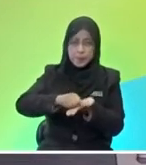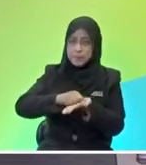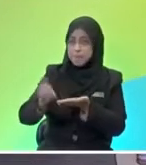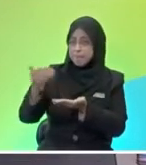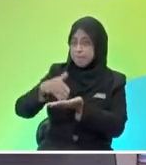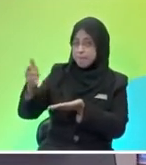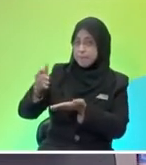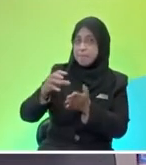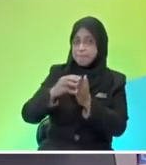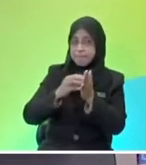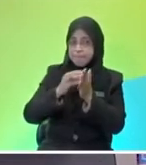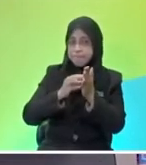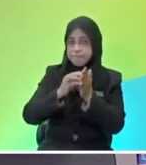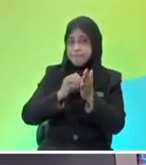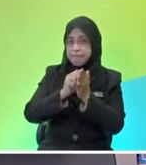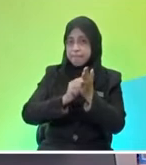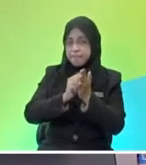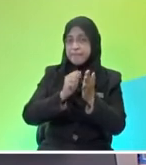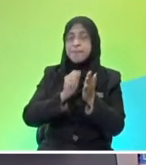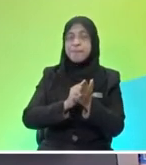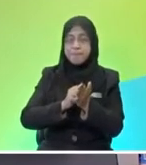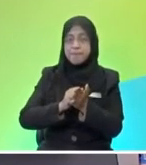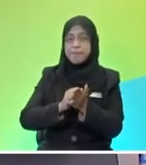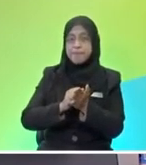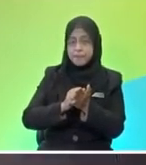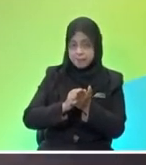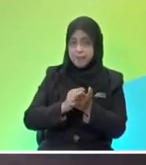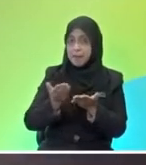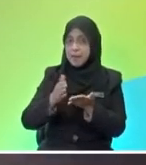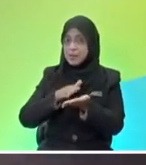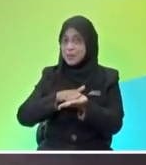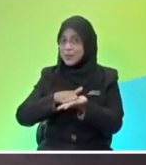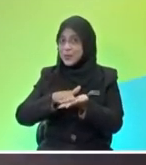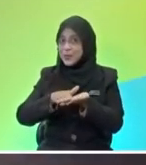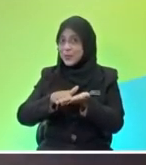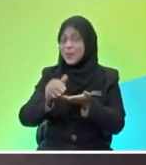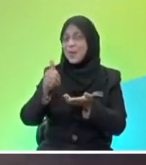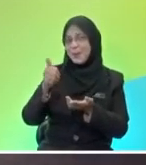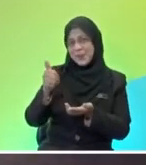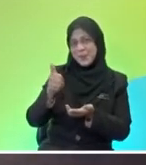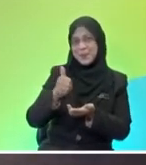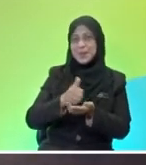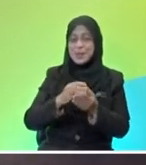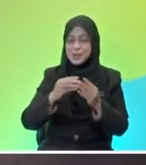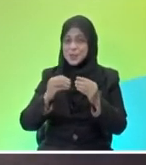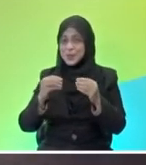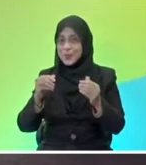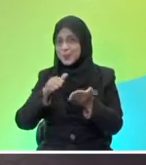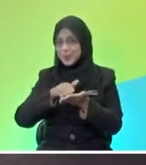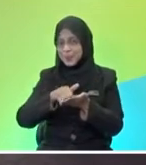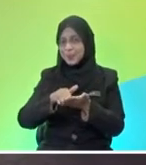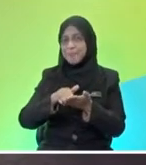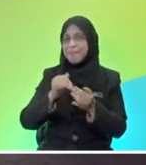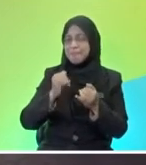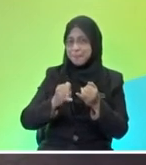then sandpaper. Oh, that's interesting. Okay. Is it smoother now? Oh, this is much smoother. Yes, that's right. Okay. And